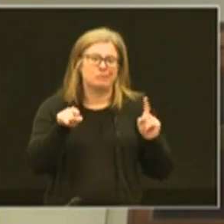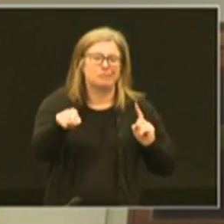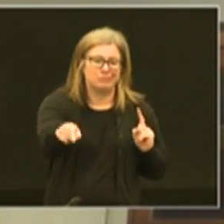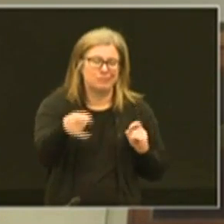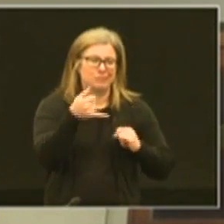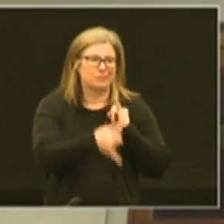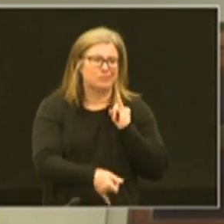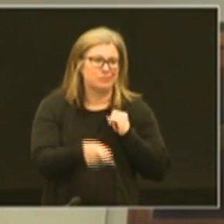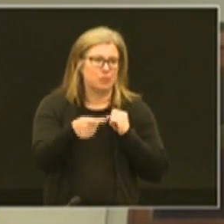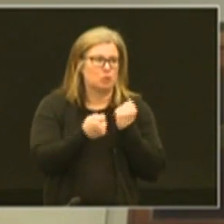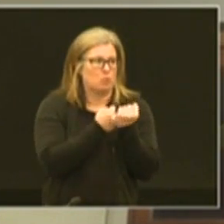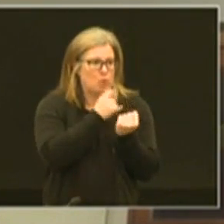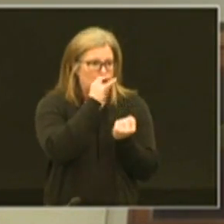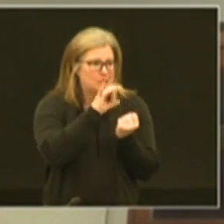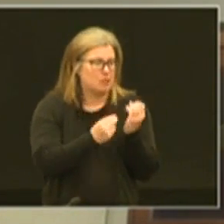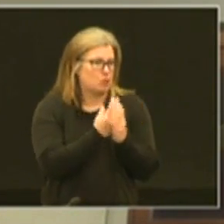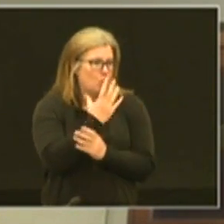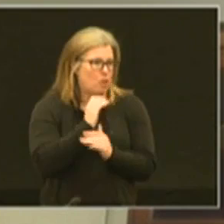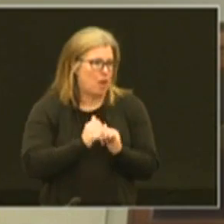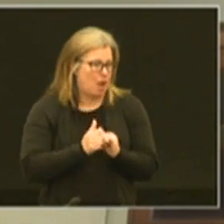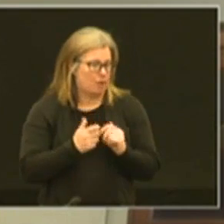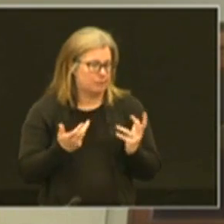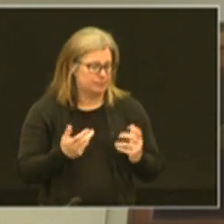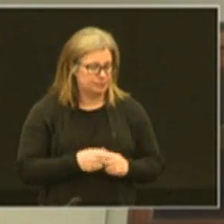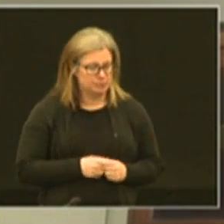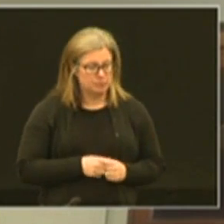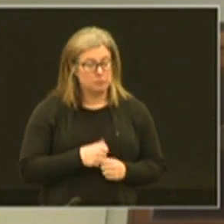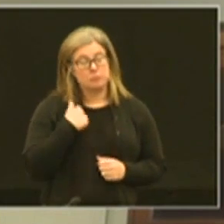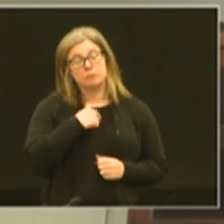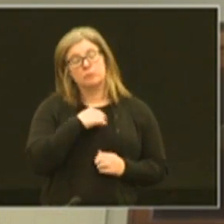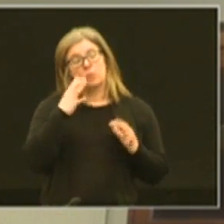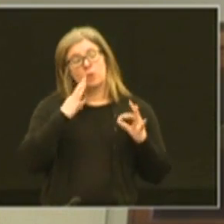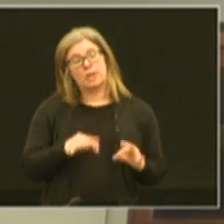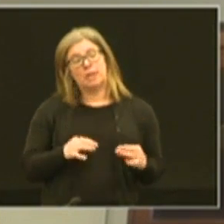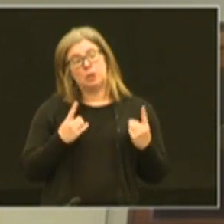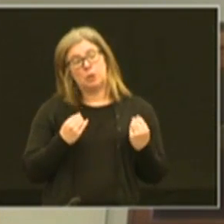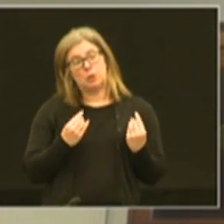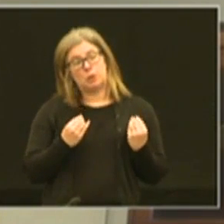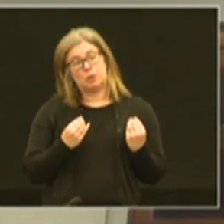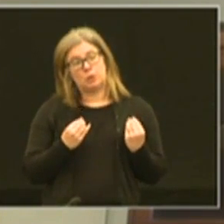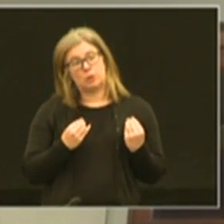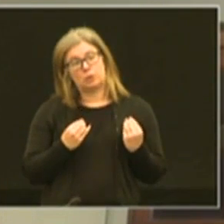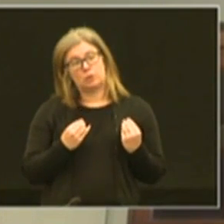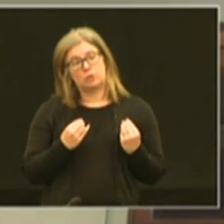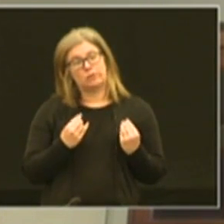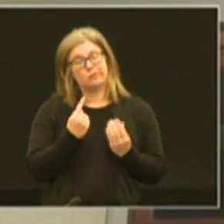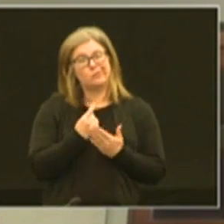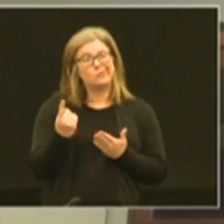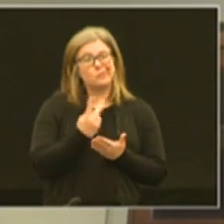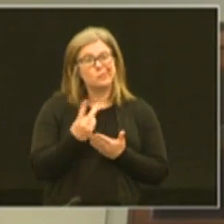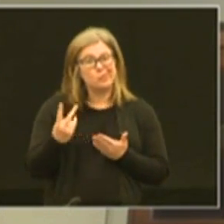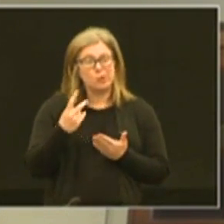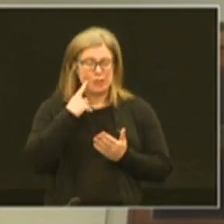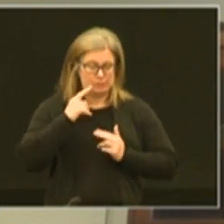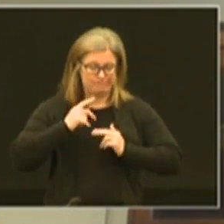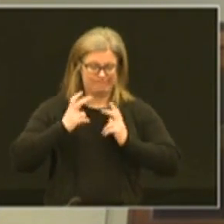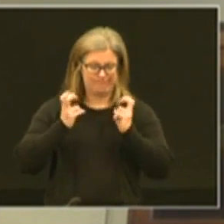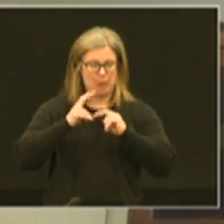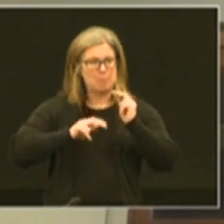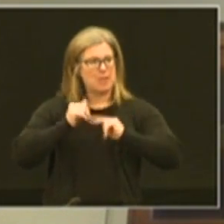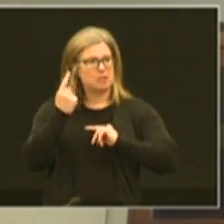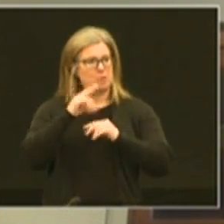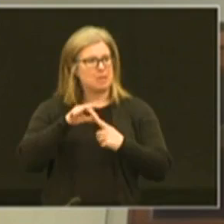to support kids in their growth. What we decided to do was to take a couple weeks where we could build something